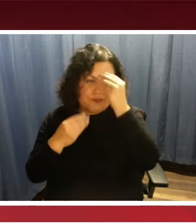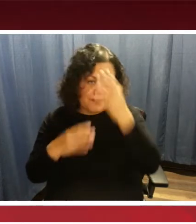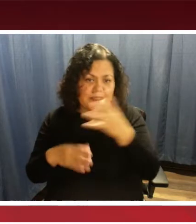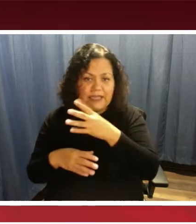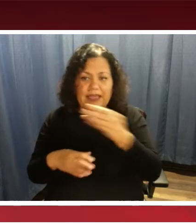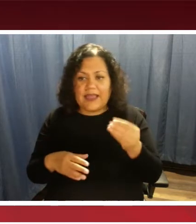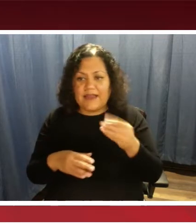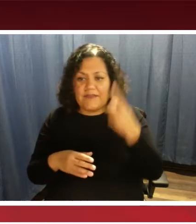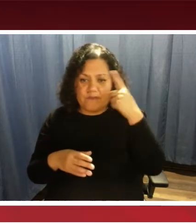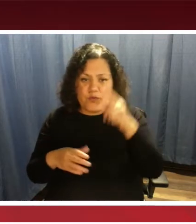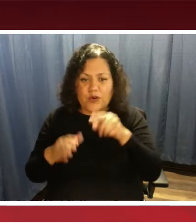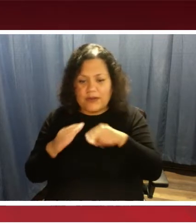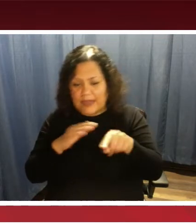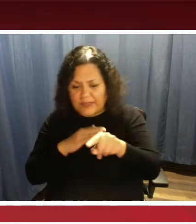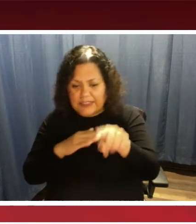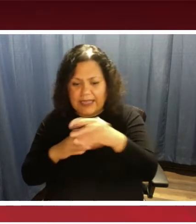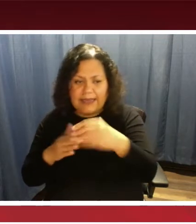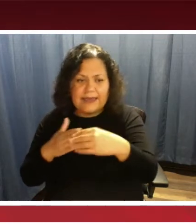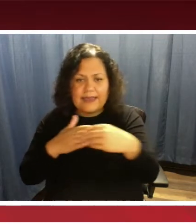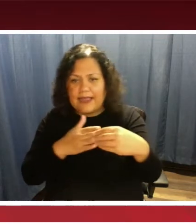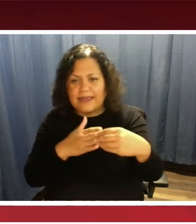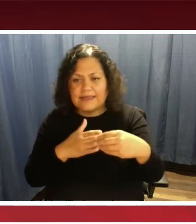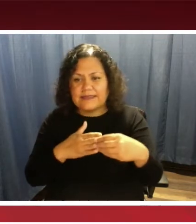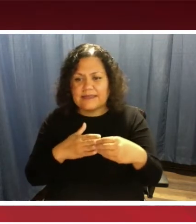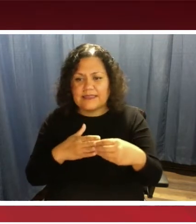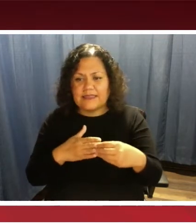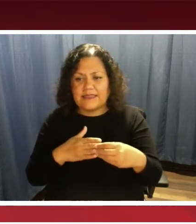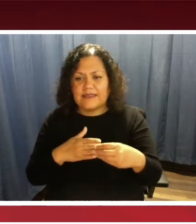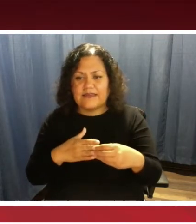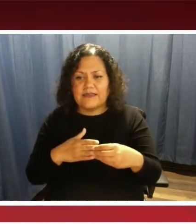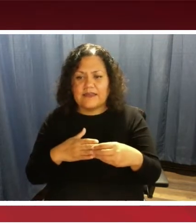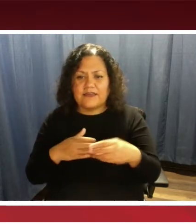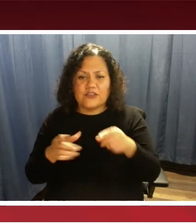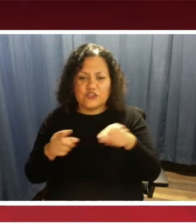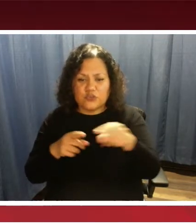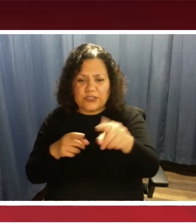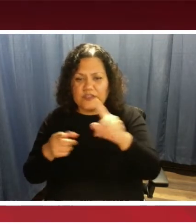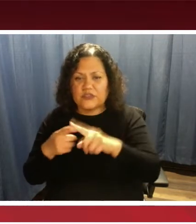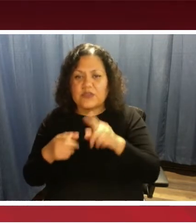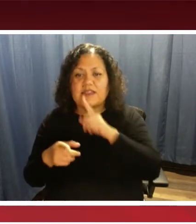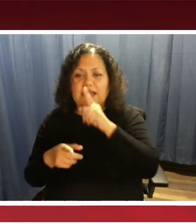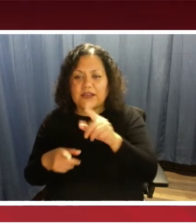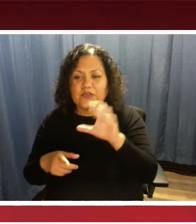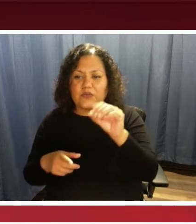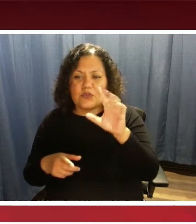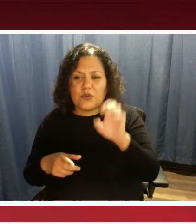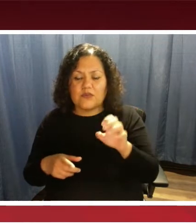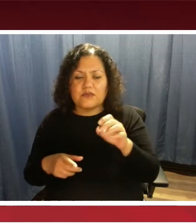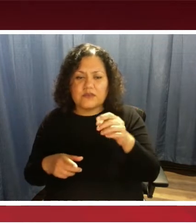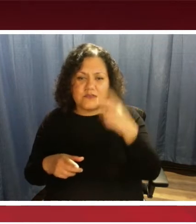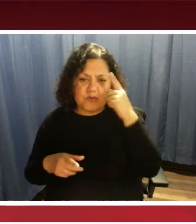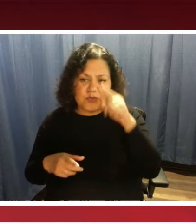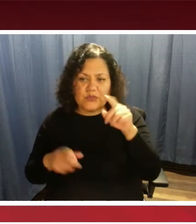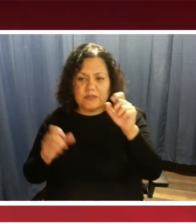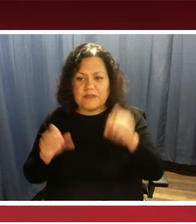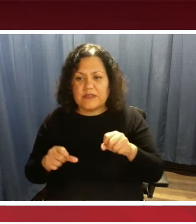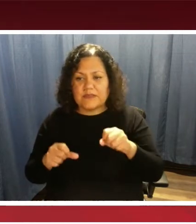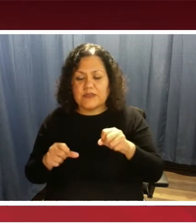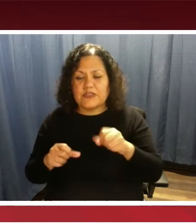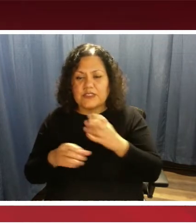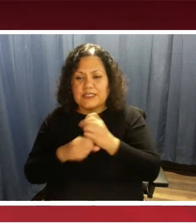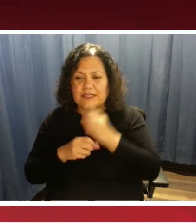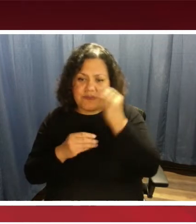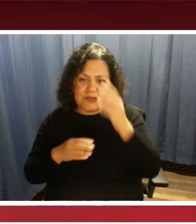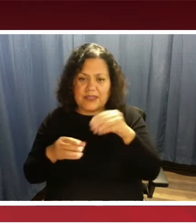navigation and guidance, which directions to the actual code. So in order to obtain the information in the codes or to be